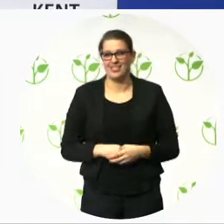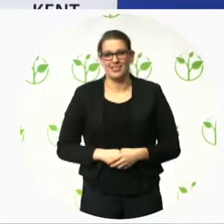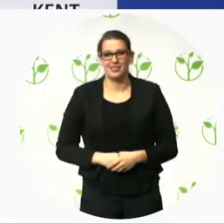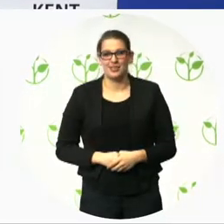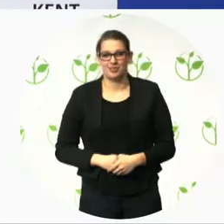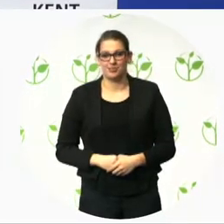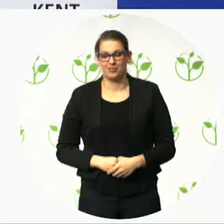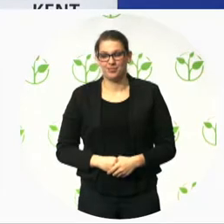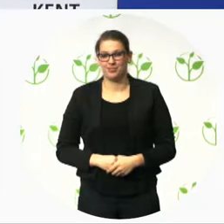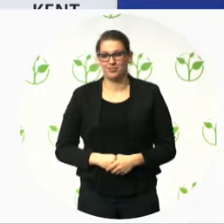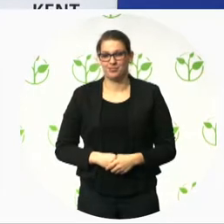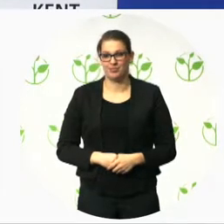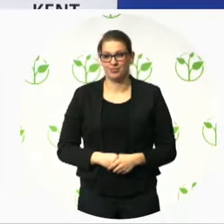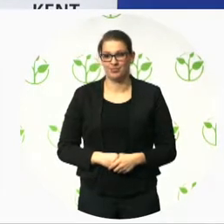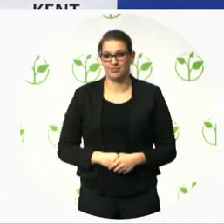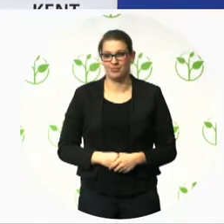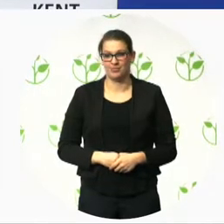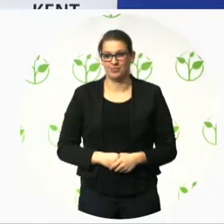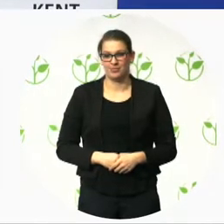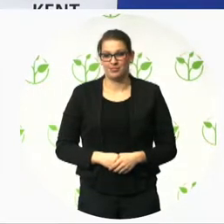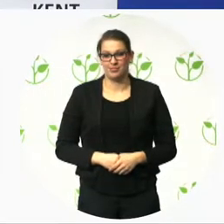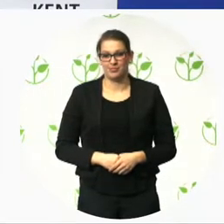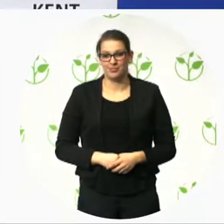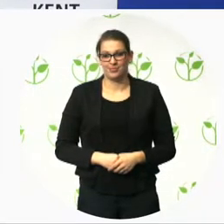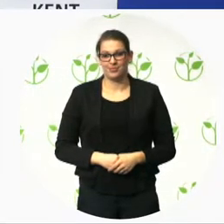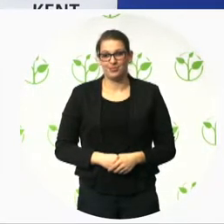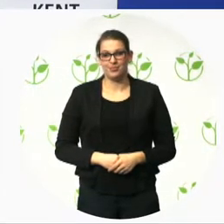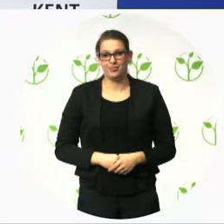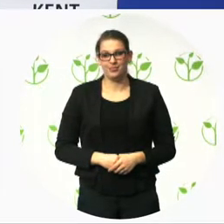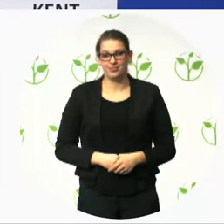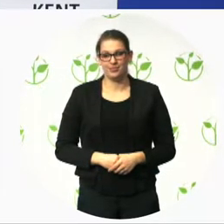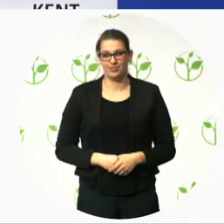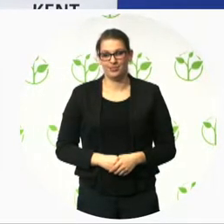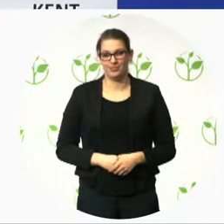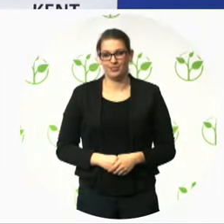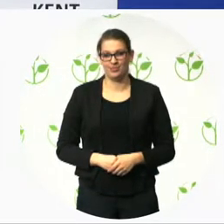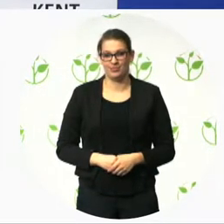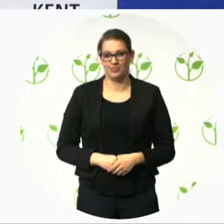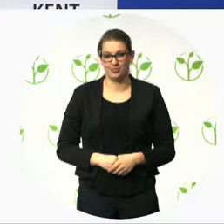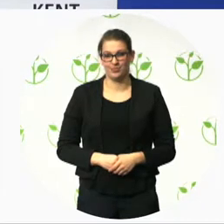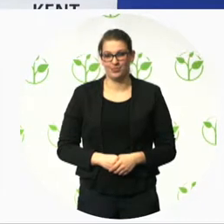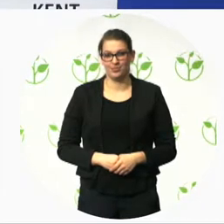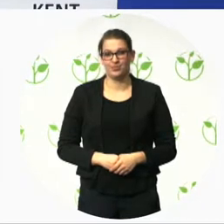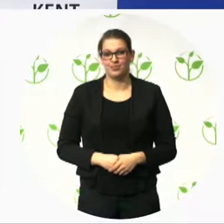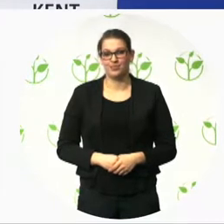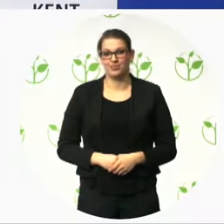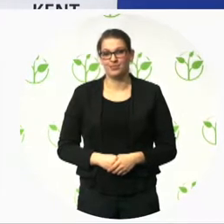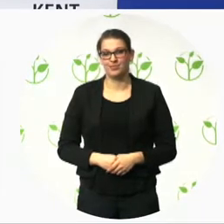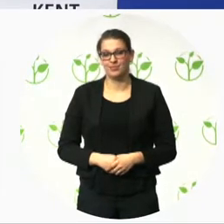So, let's see if I can go. Yes. It was a long trip for the European Commission proposal from